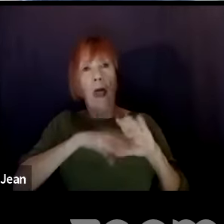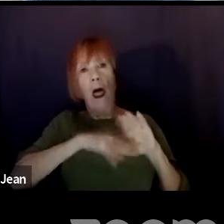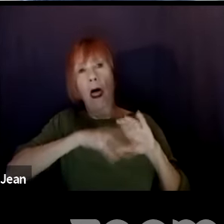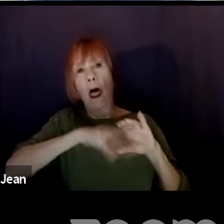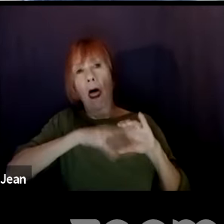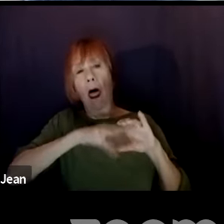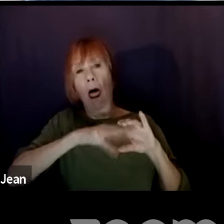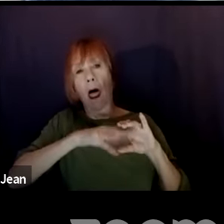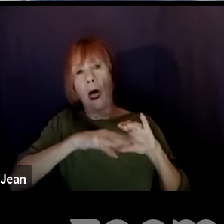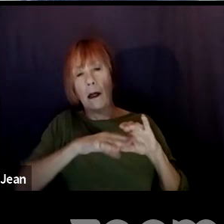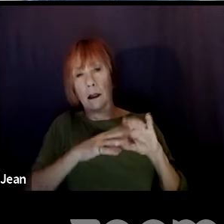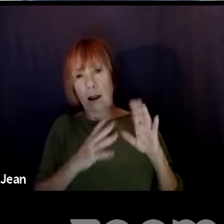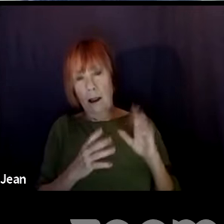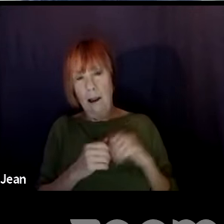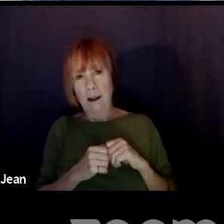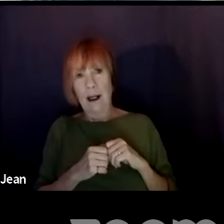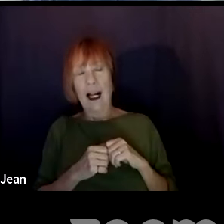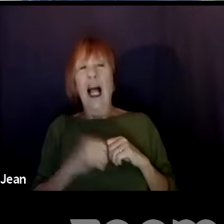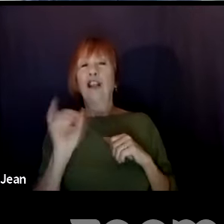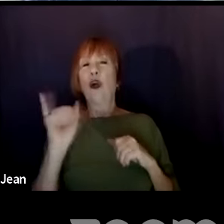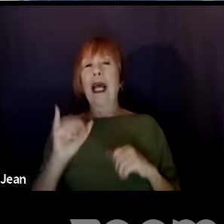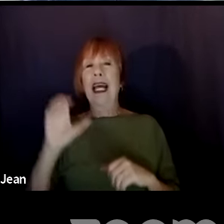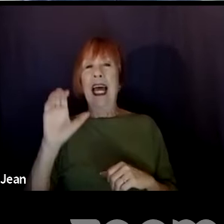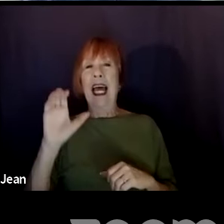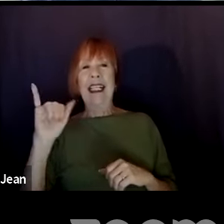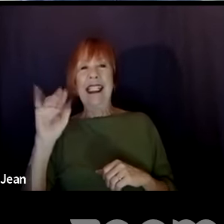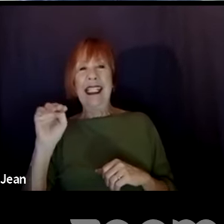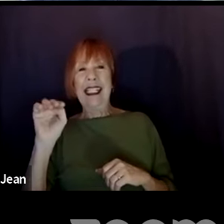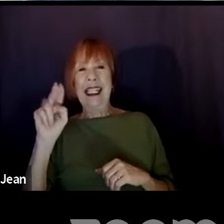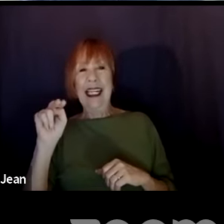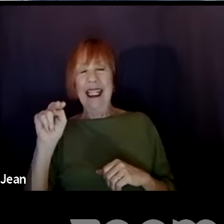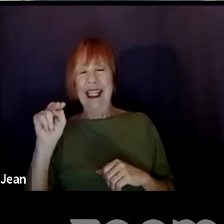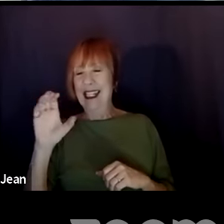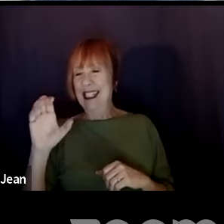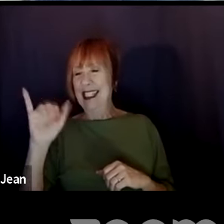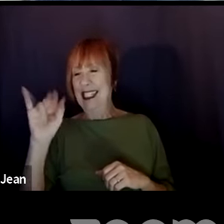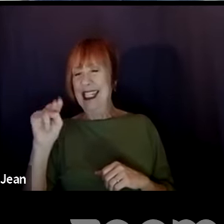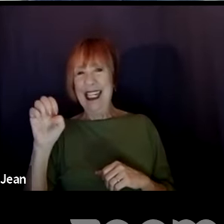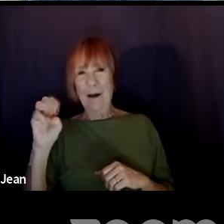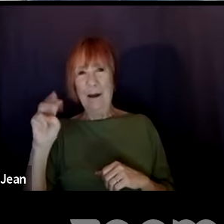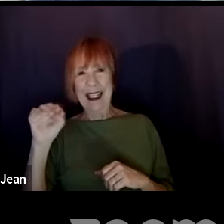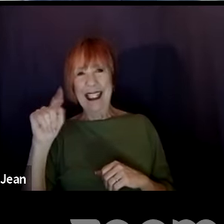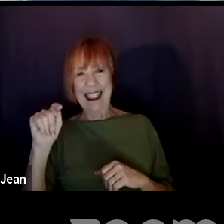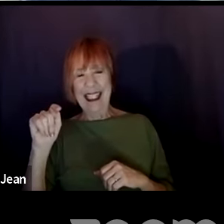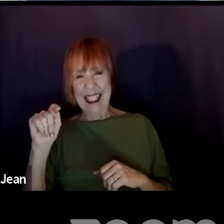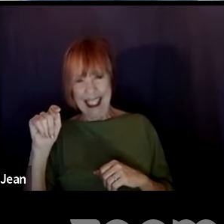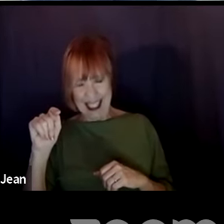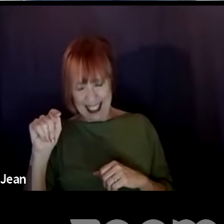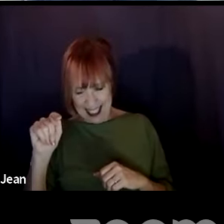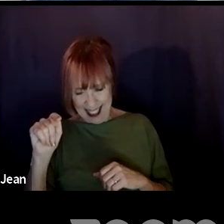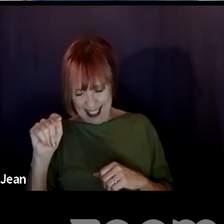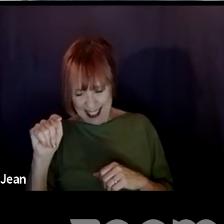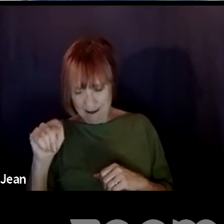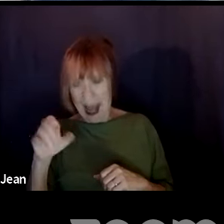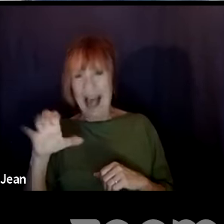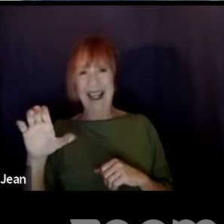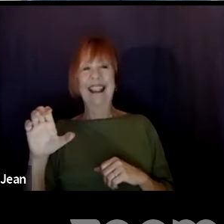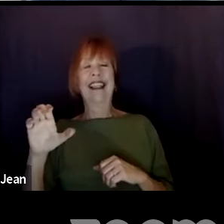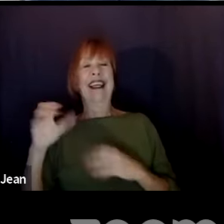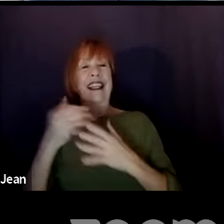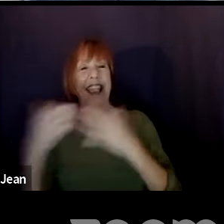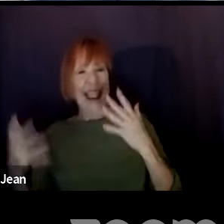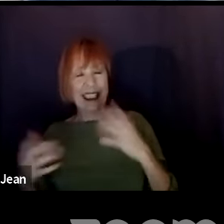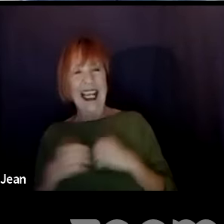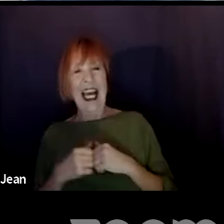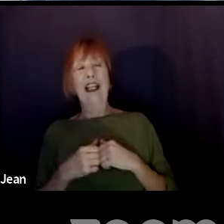that like to play cinematographer or director on the page as the screenwriter. Um, it's often debated.